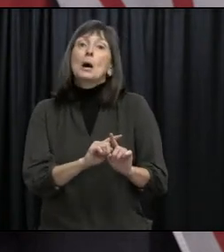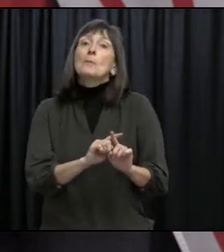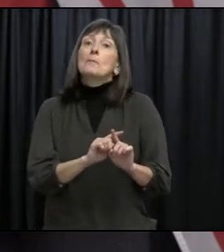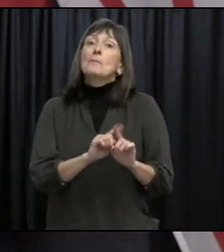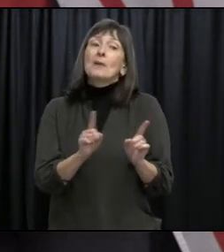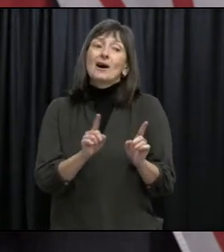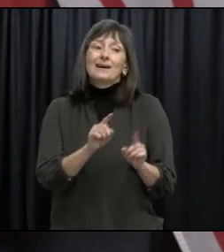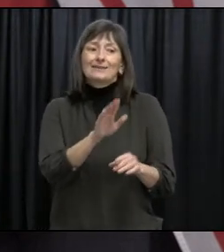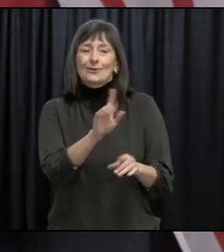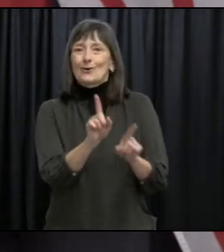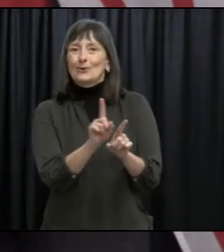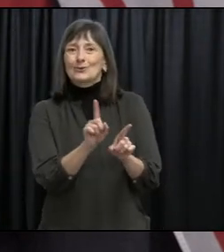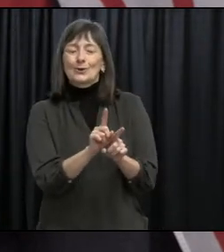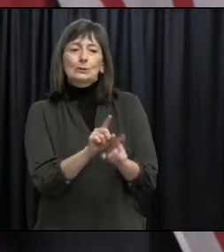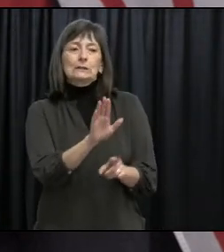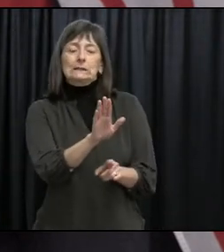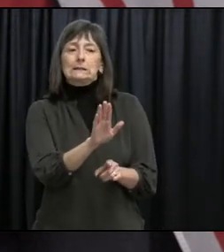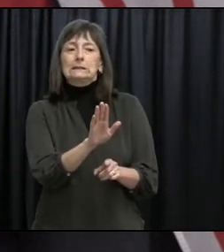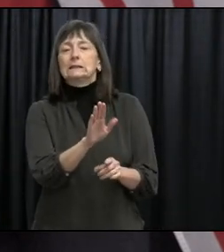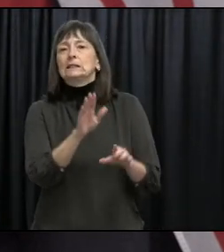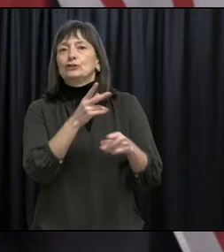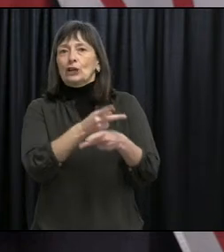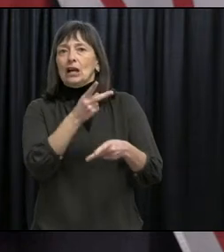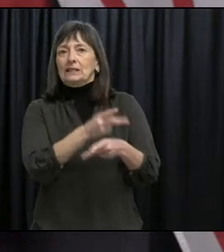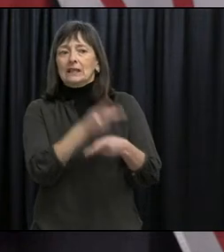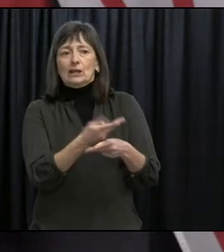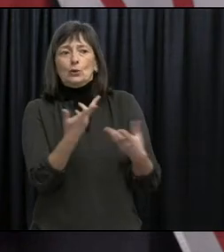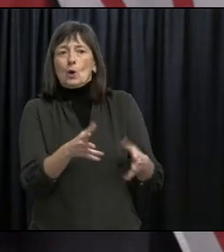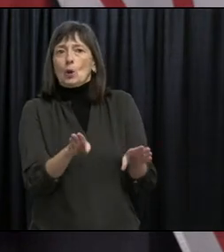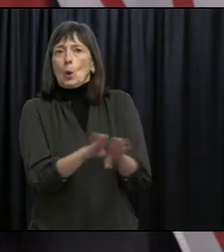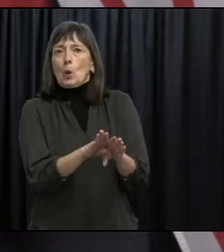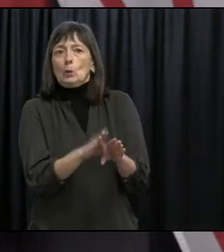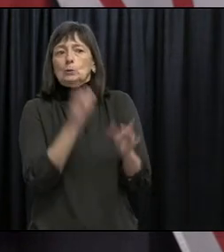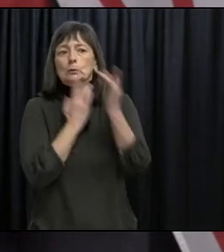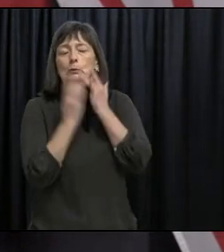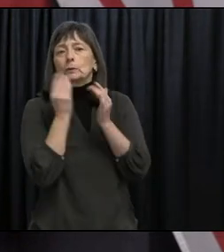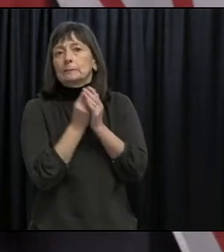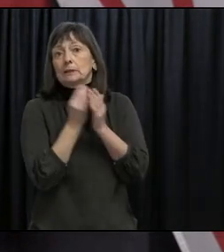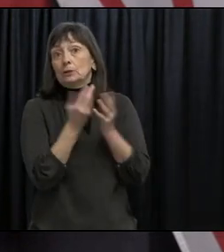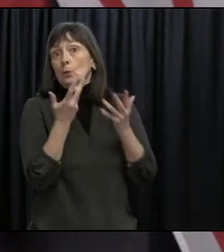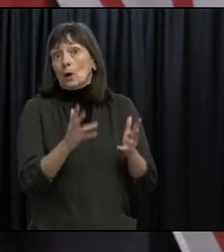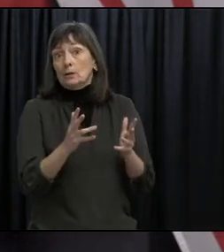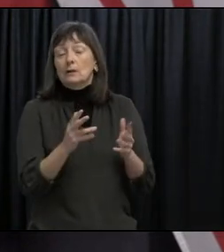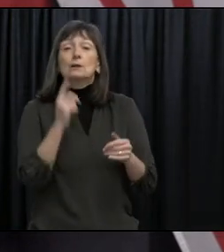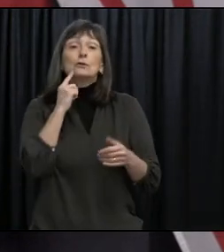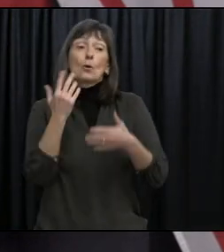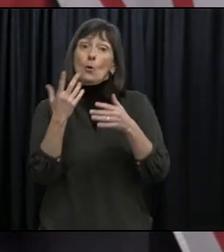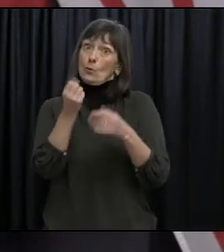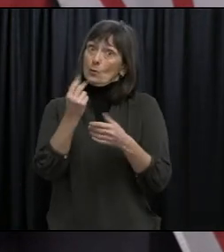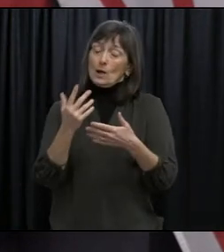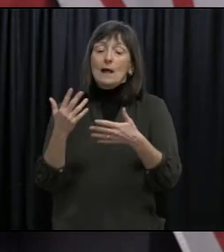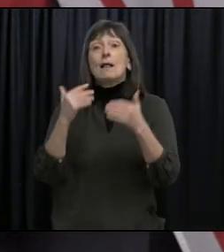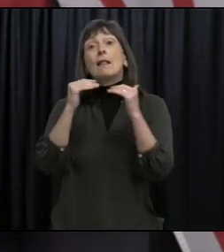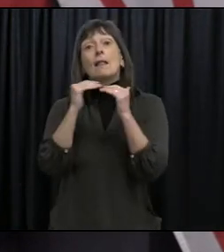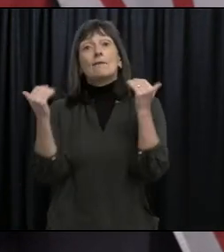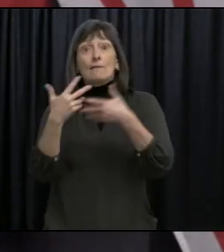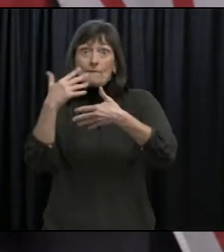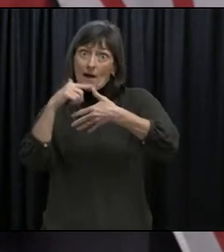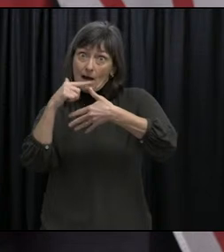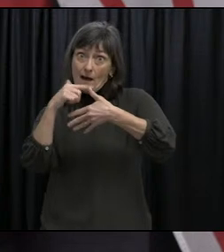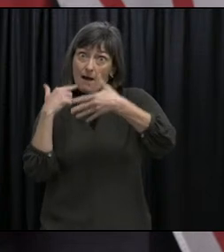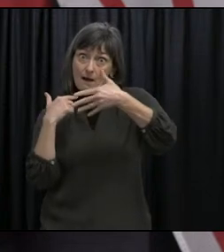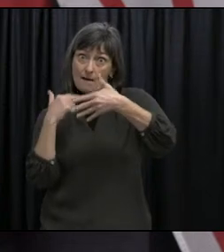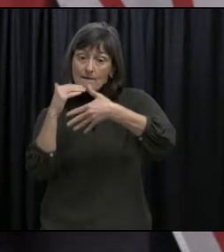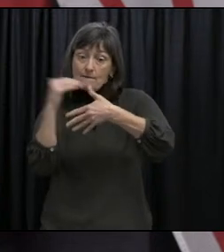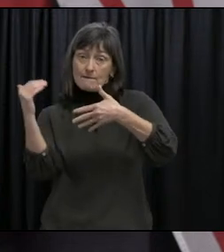for these businesses. For the duration of Alert Level 5 restrictions, we are also taking additional